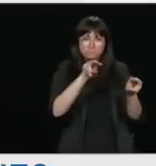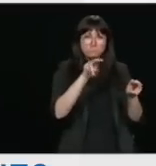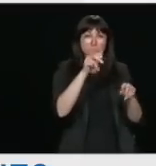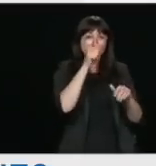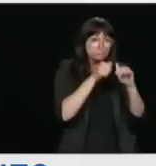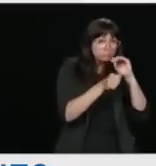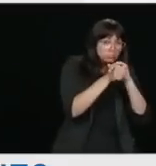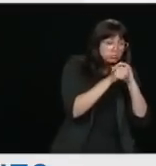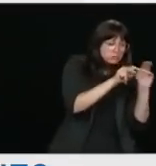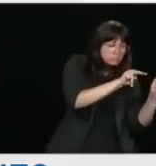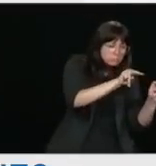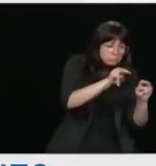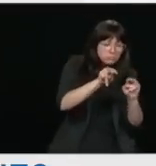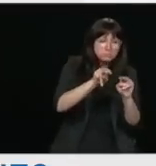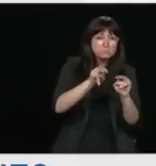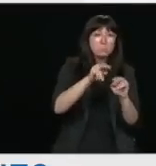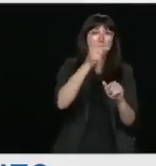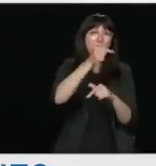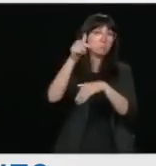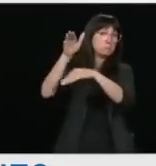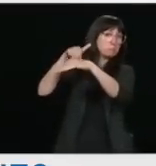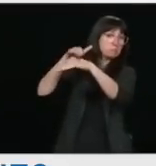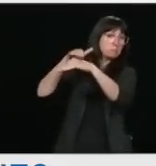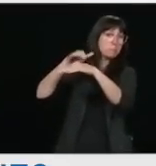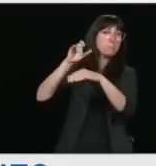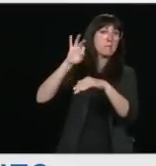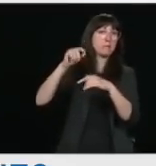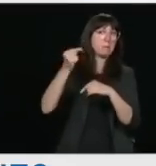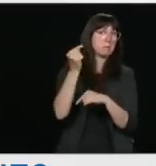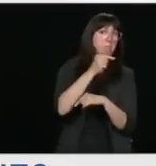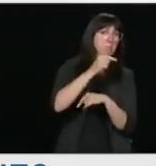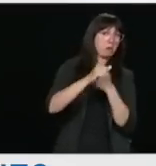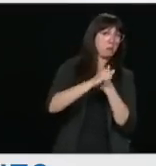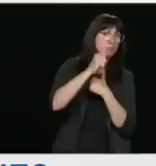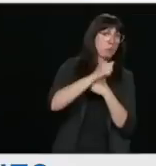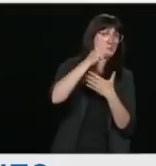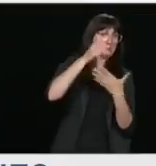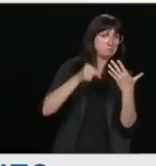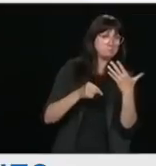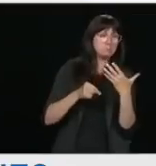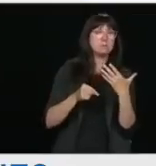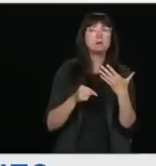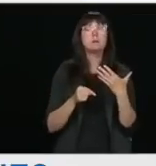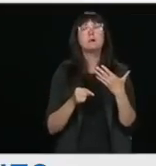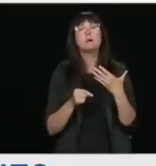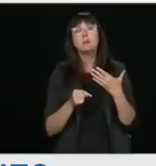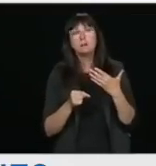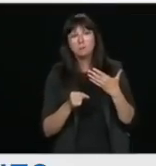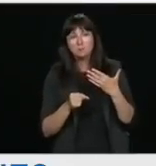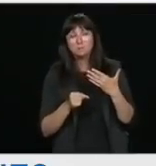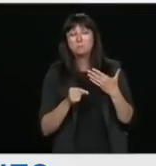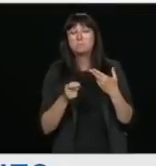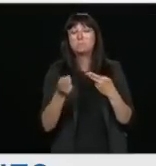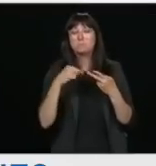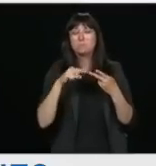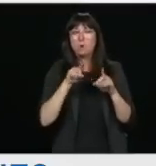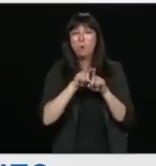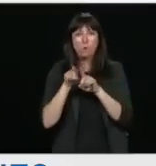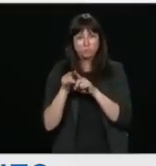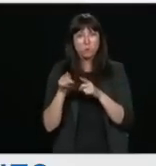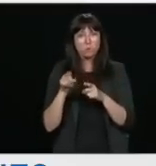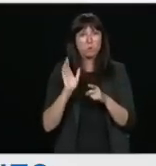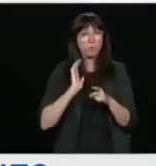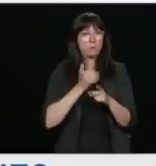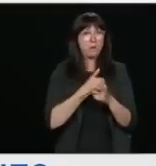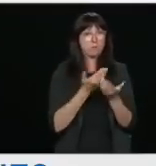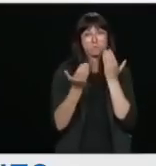government of different threats related to this issue. But we also, as having this insight, we are engaging very openly